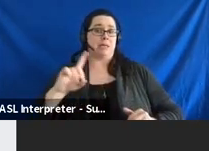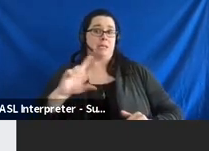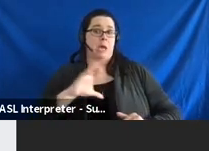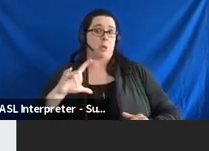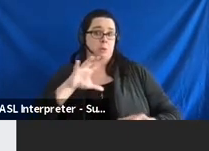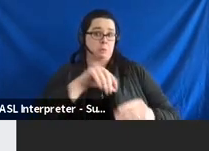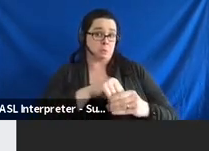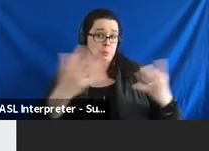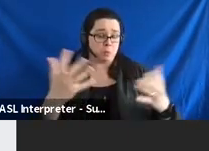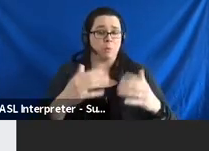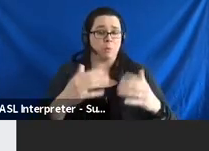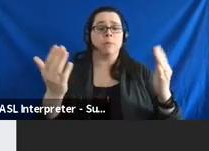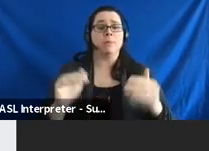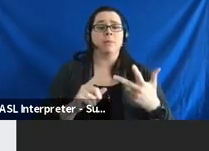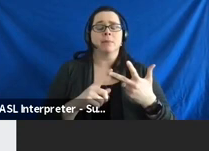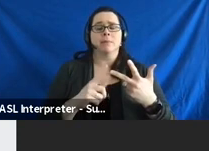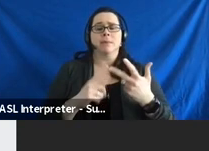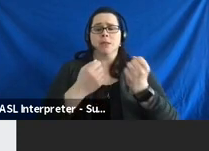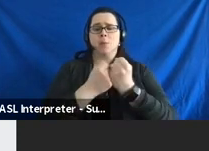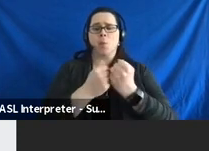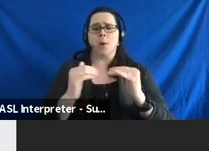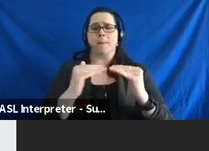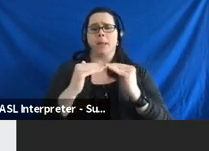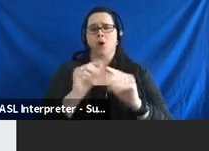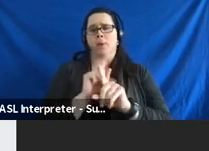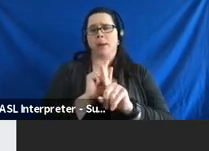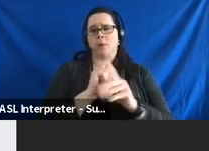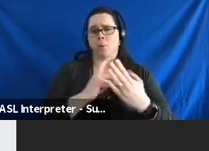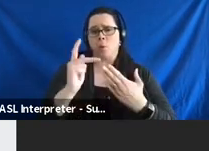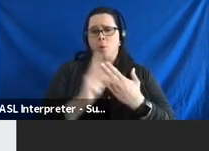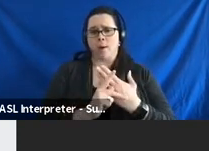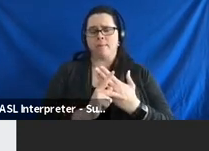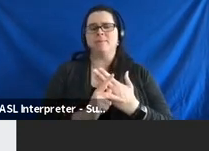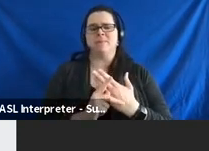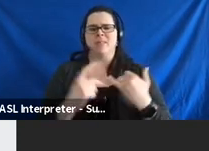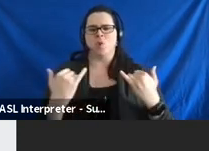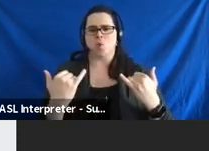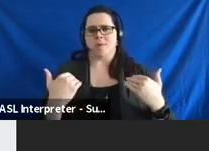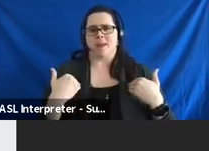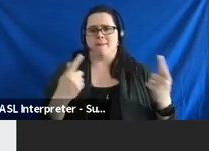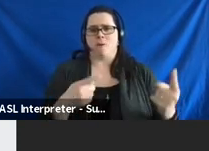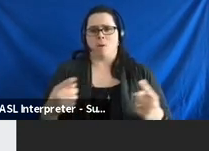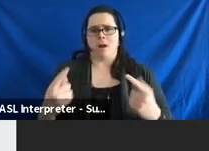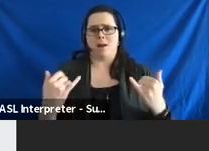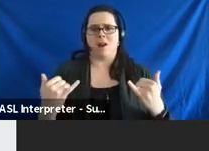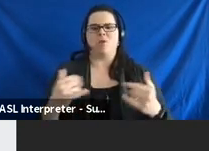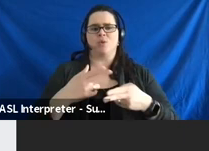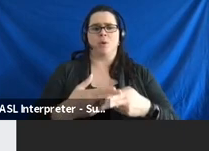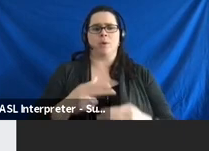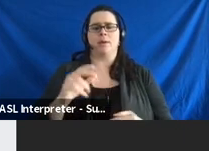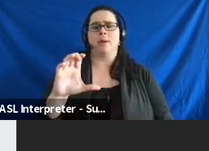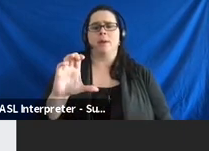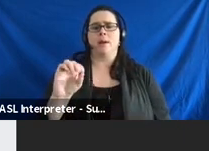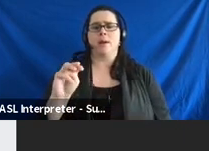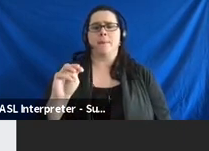The next one is to support a peer mentoring program, such as what we currently have going on, which is called the Community